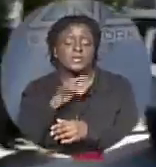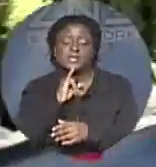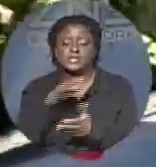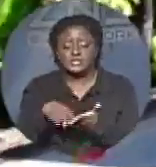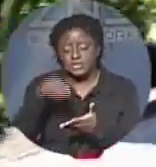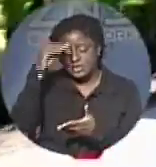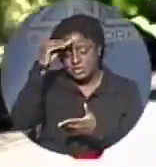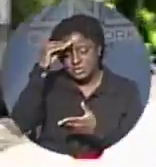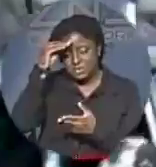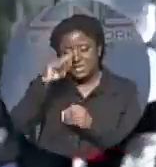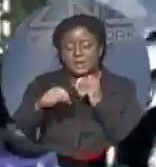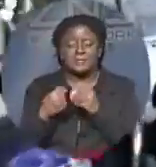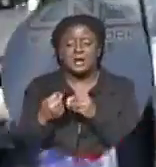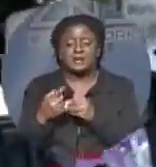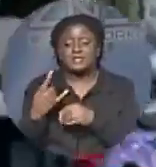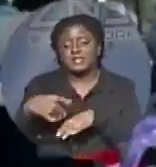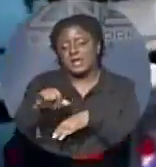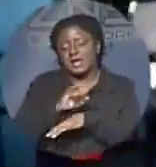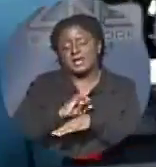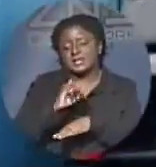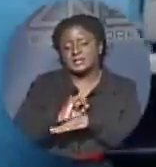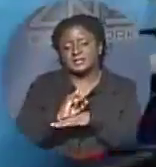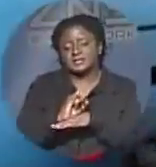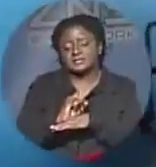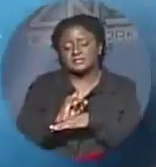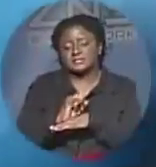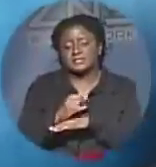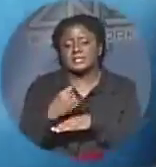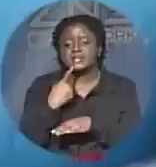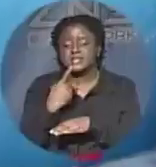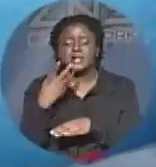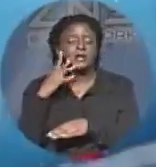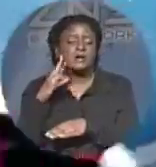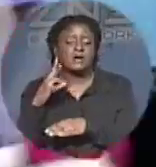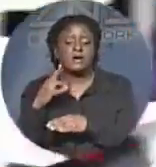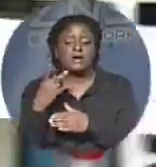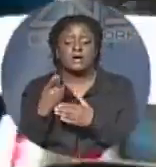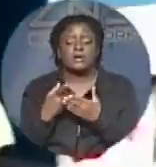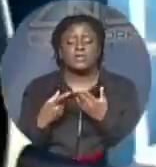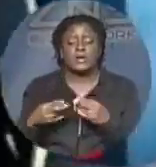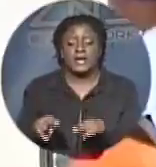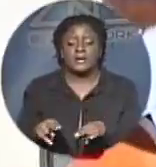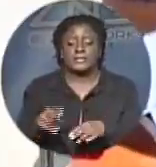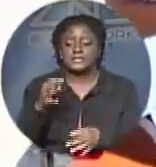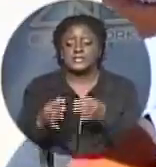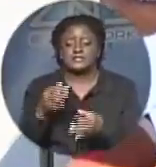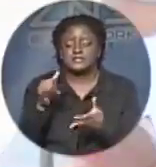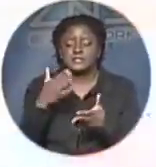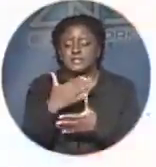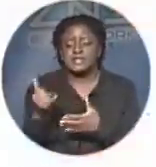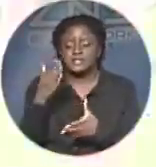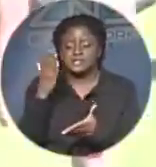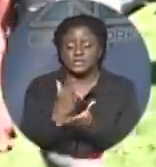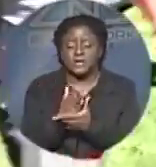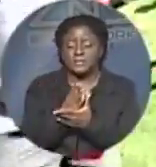get around in. They joke about what happens if they're stopped by the police. He says that's not usually a problem.